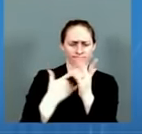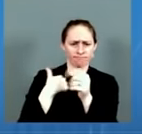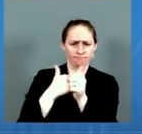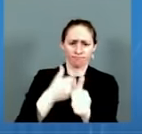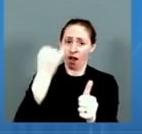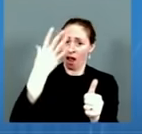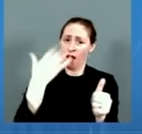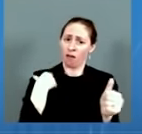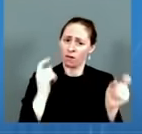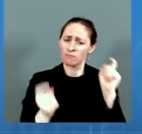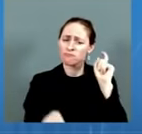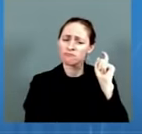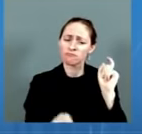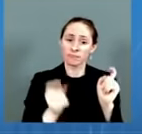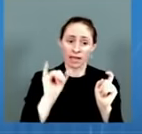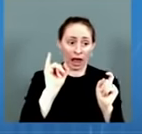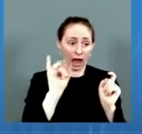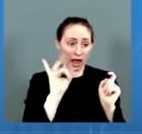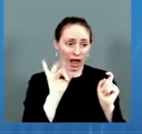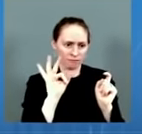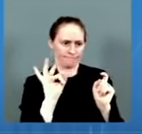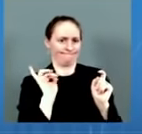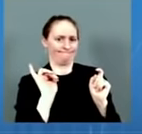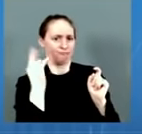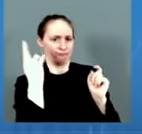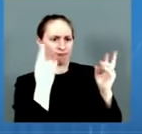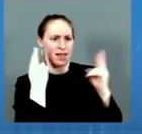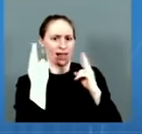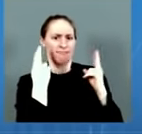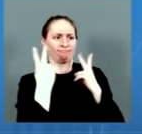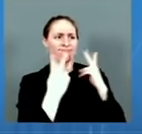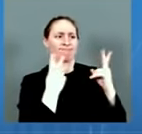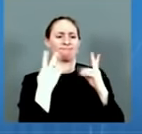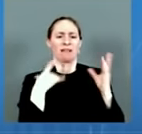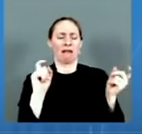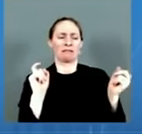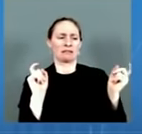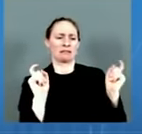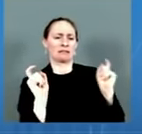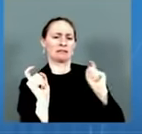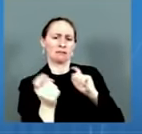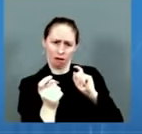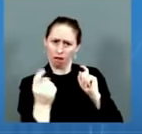continue to review the data and update our recommendations as necessary.